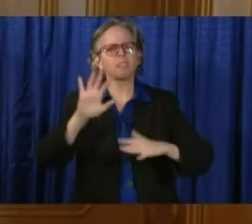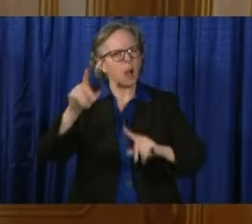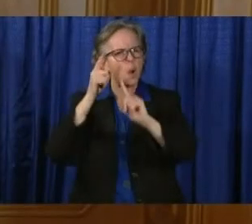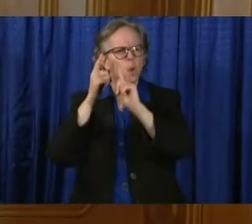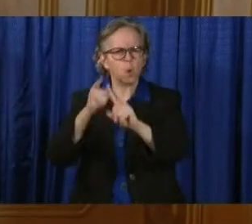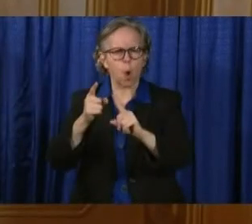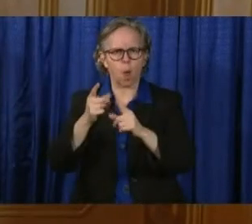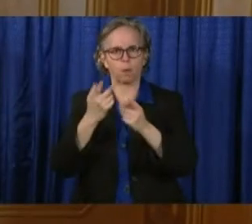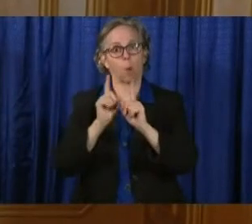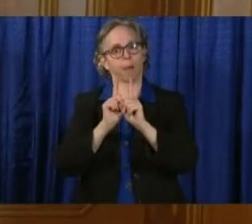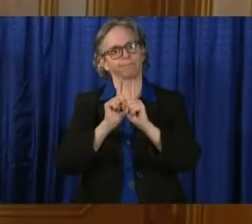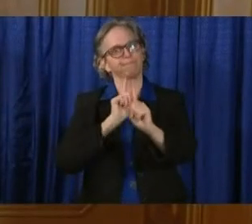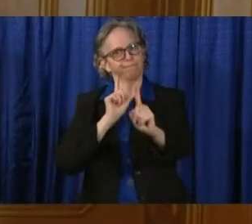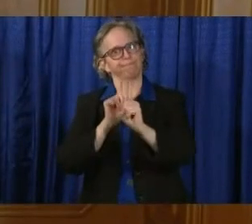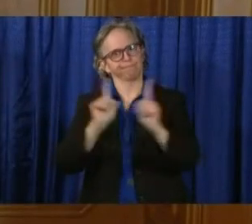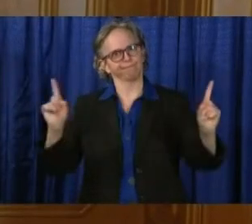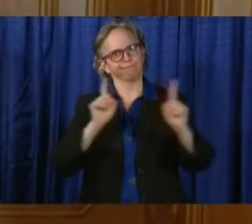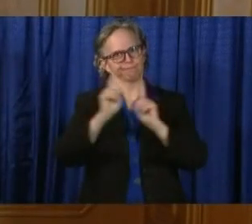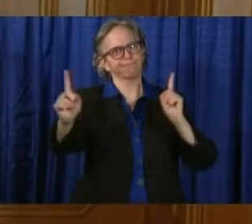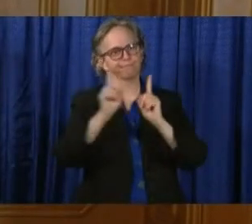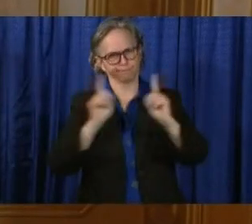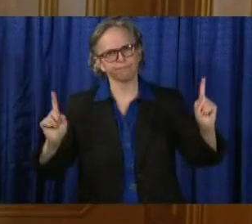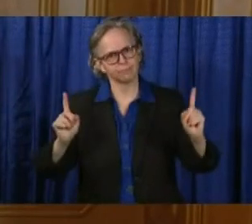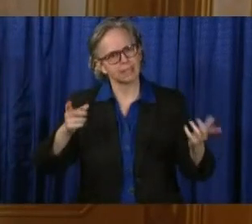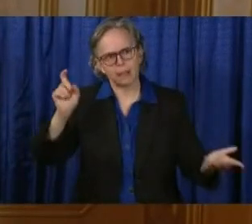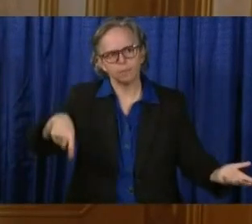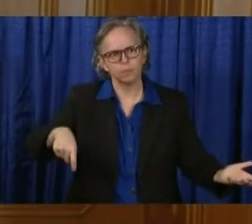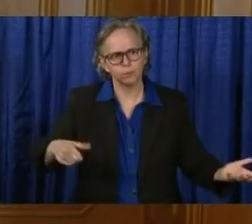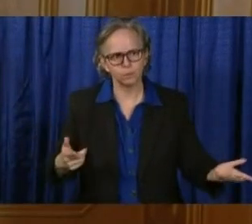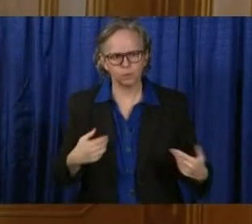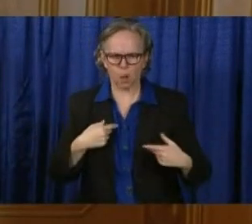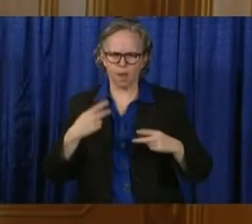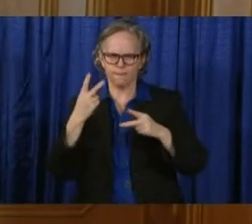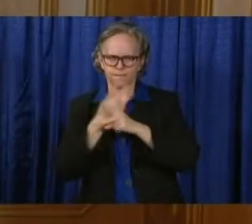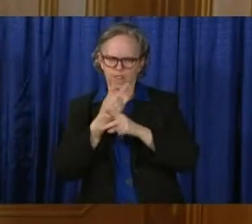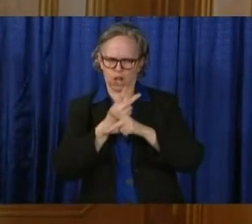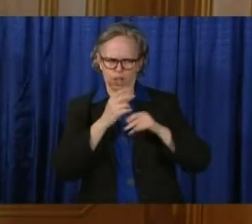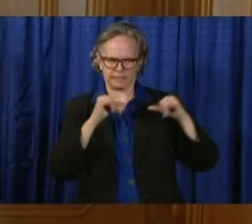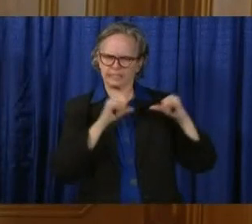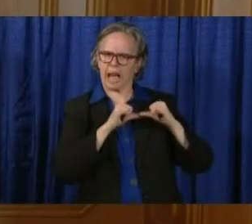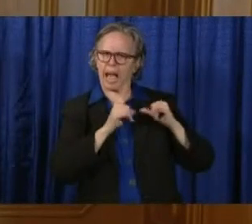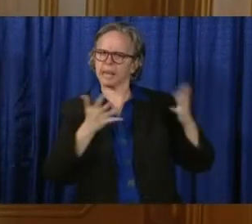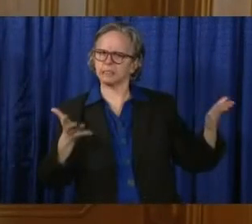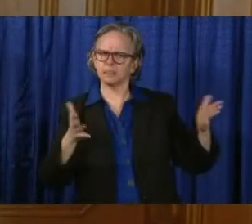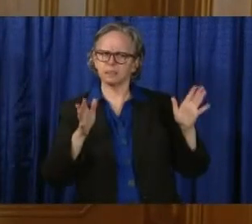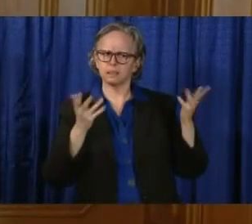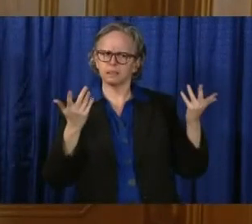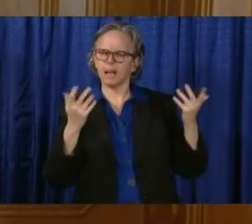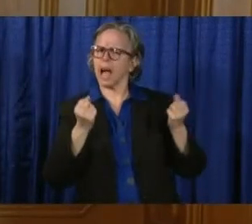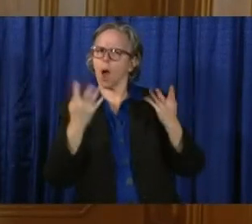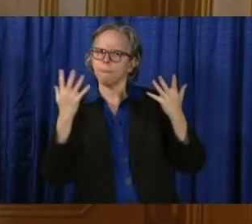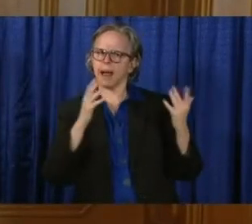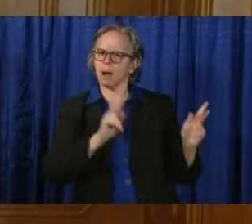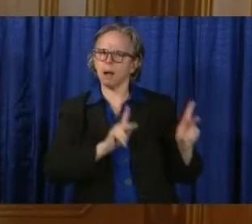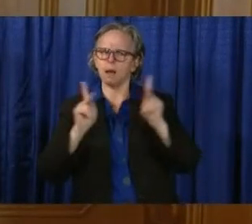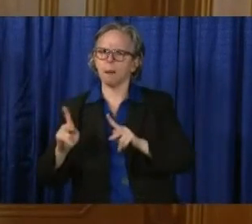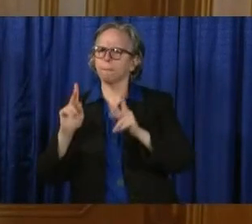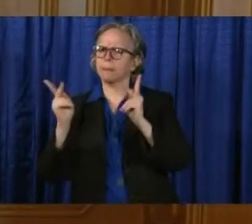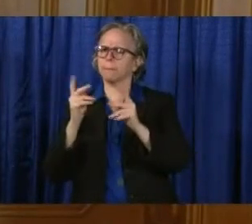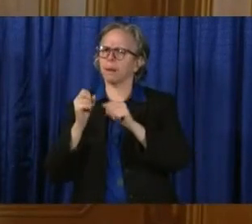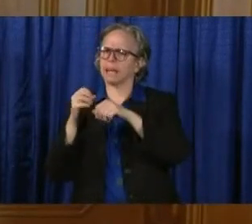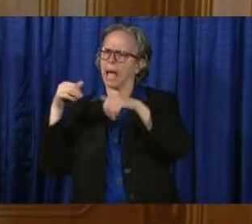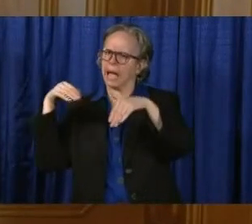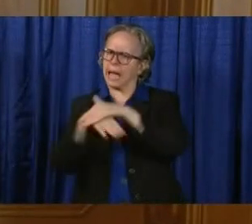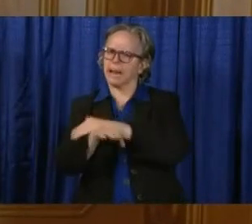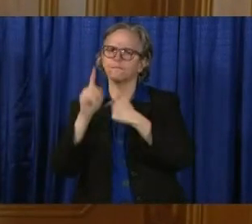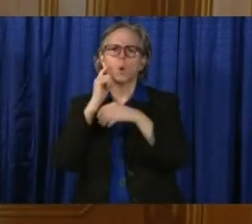calculation of how can people continue to be safe at what number. We've also seen